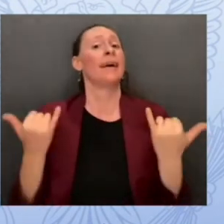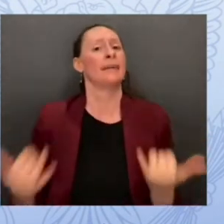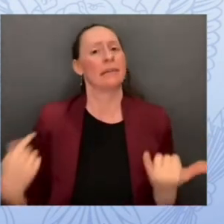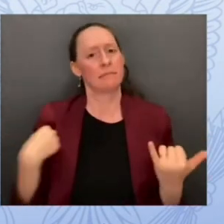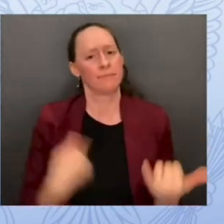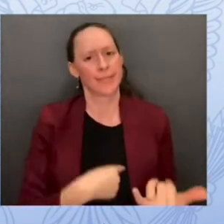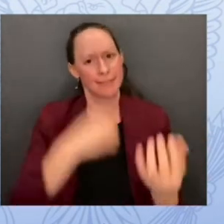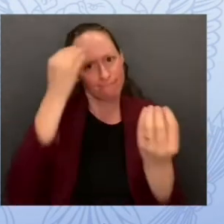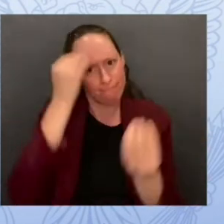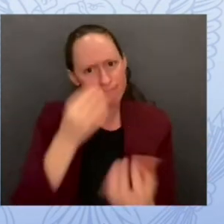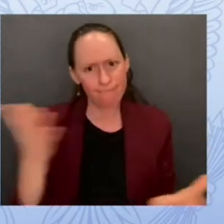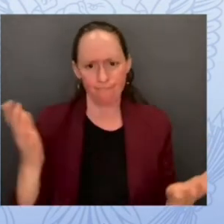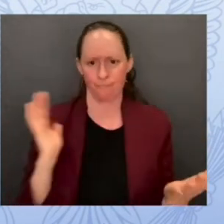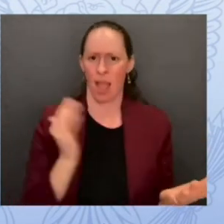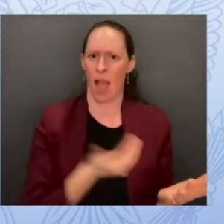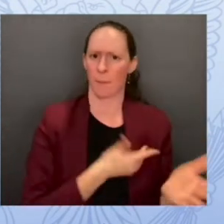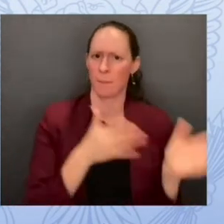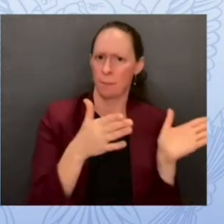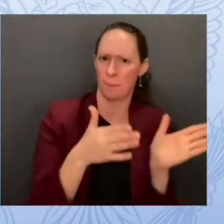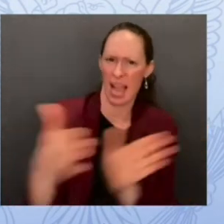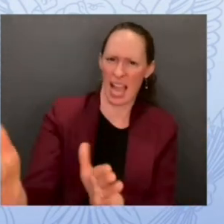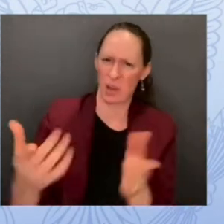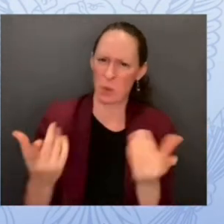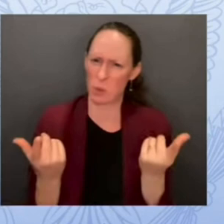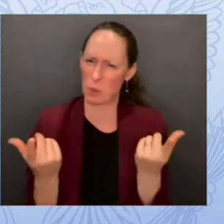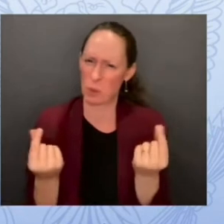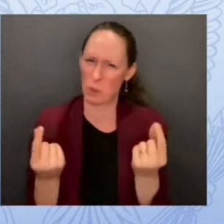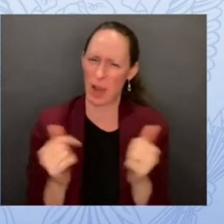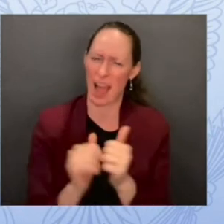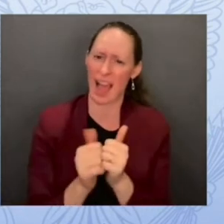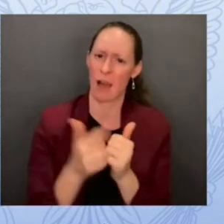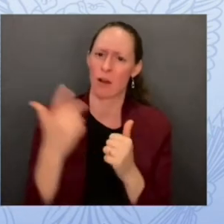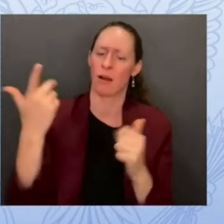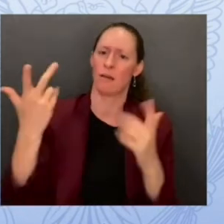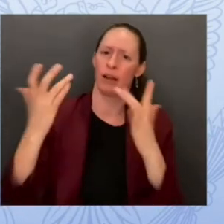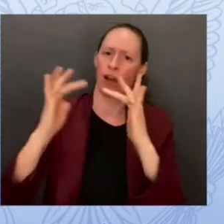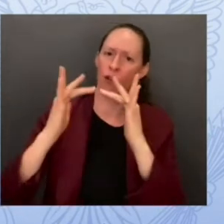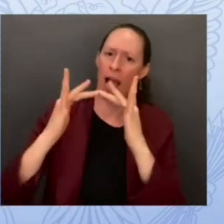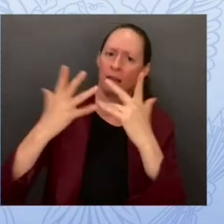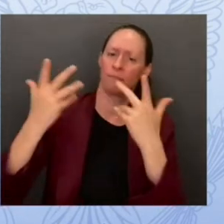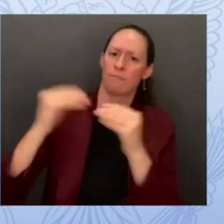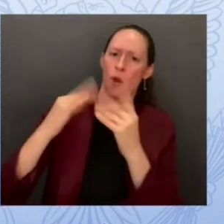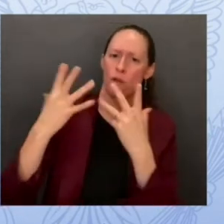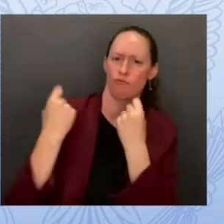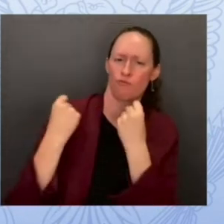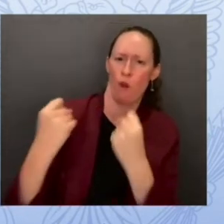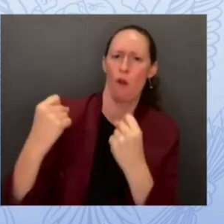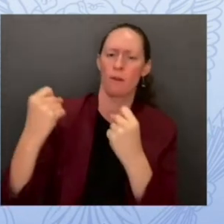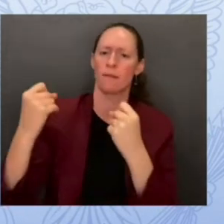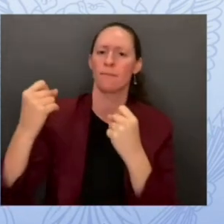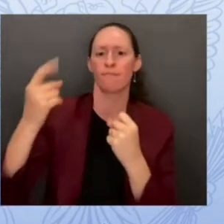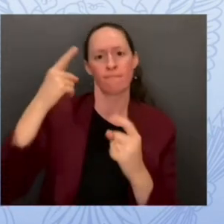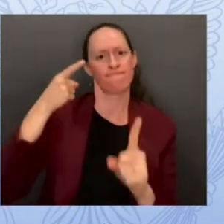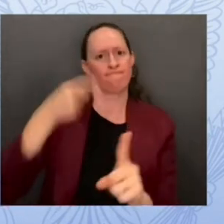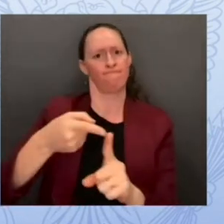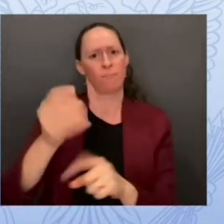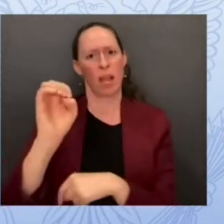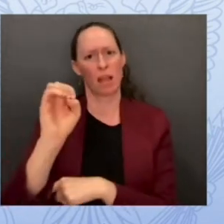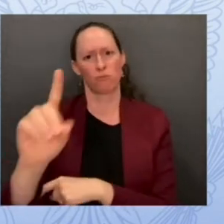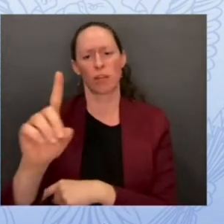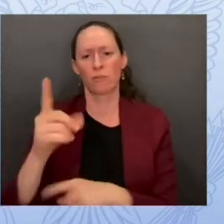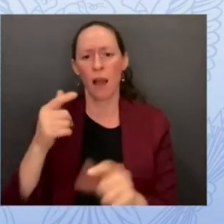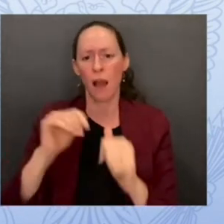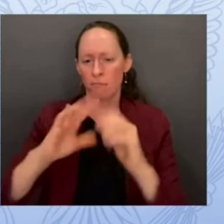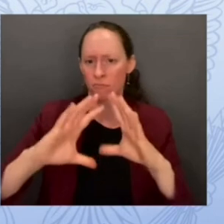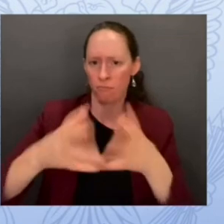how to strengthen the digital infrastructure of education. We need collaboration within government to make that possible, which is why we're also committing